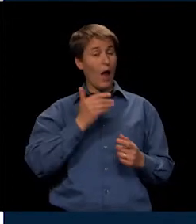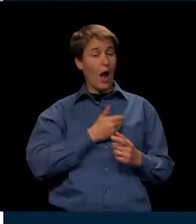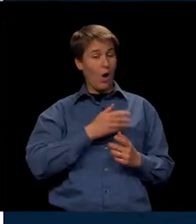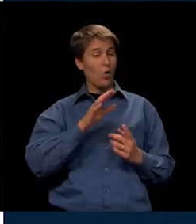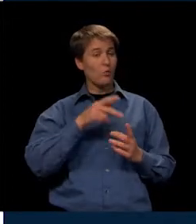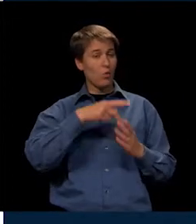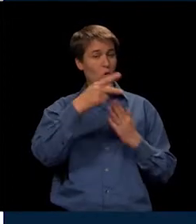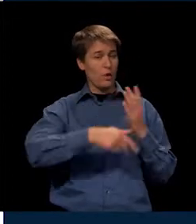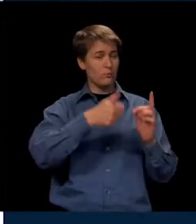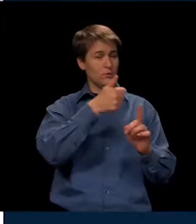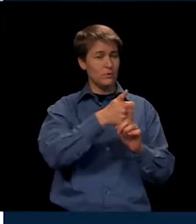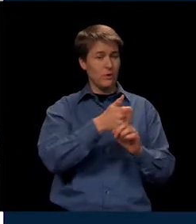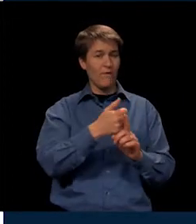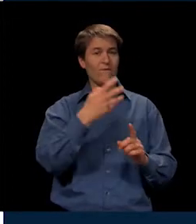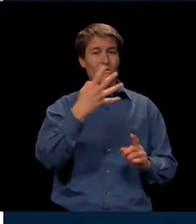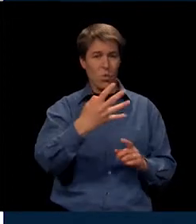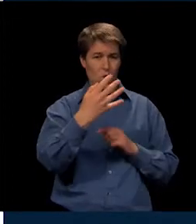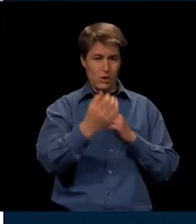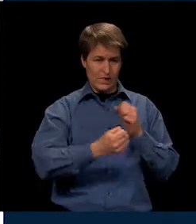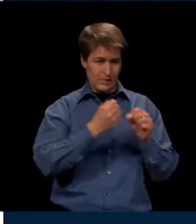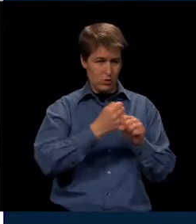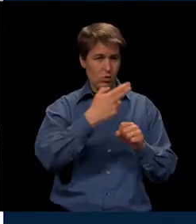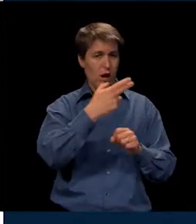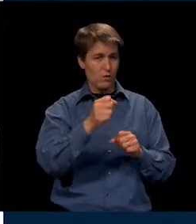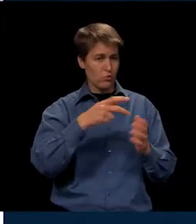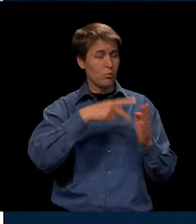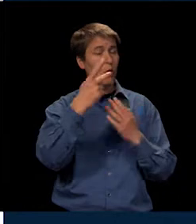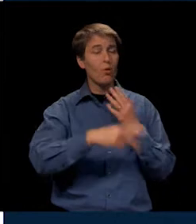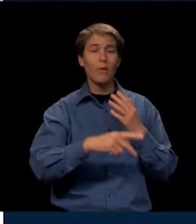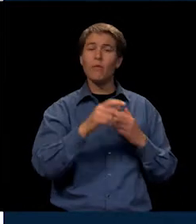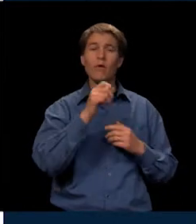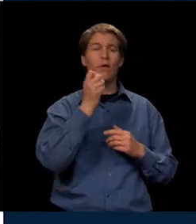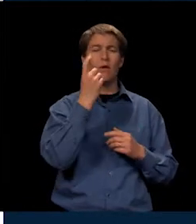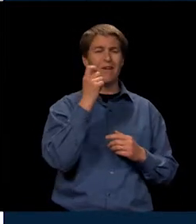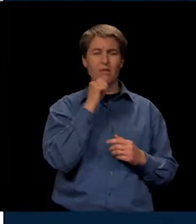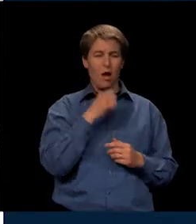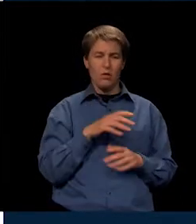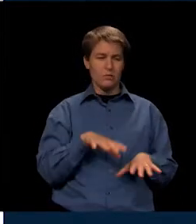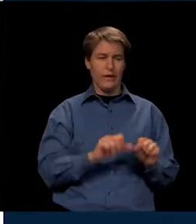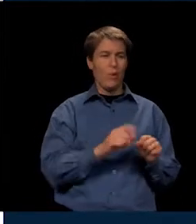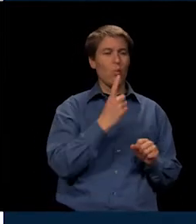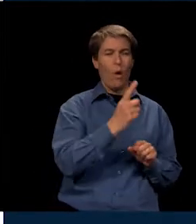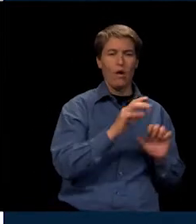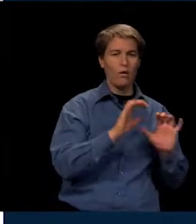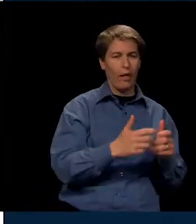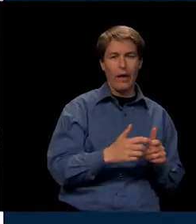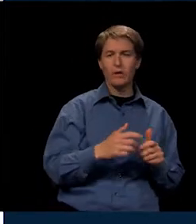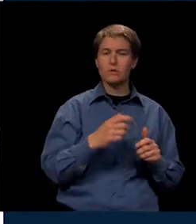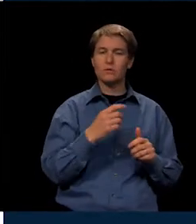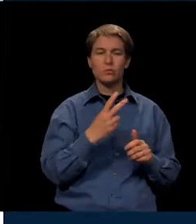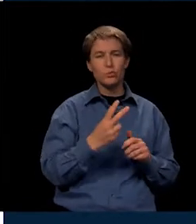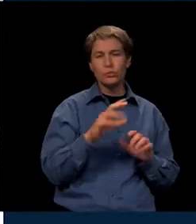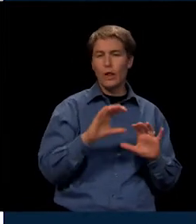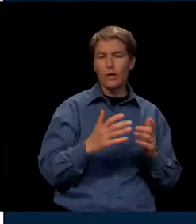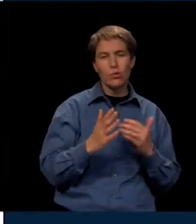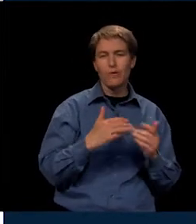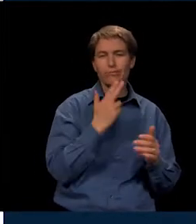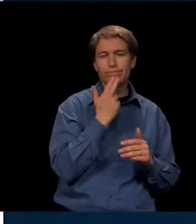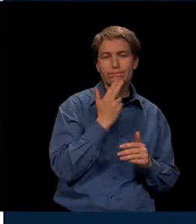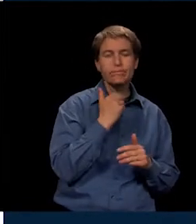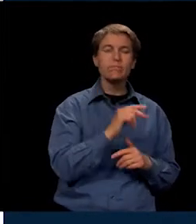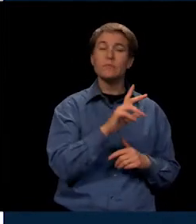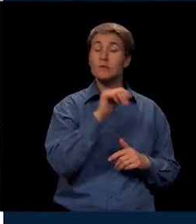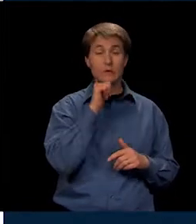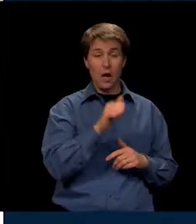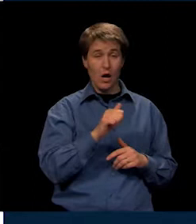unique. They are four-year high school programs. They are not just taking a course or a couple courses. They're not just at the junior, senior